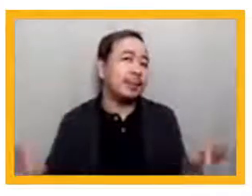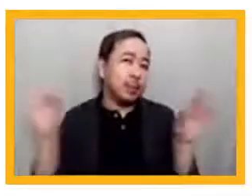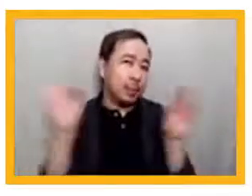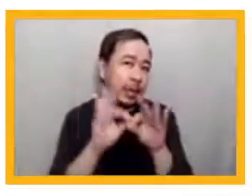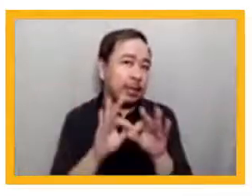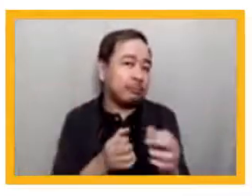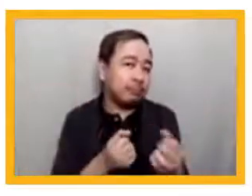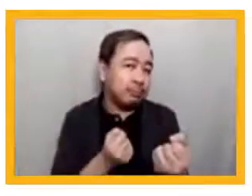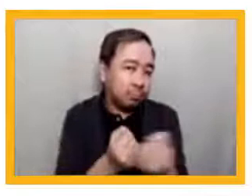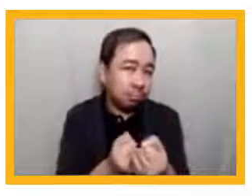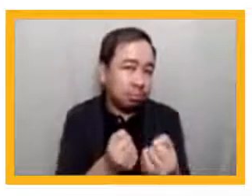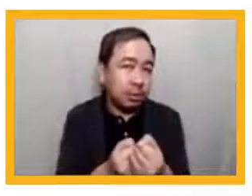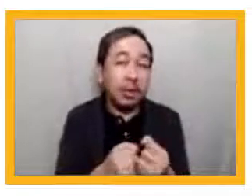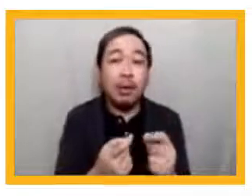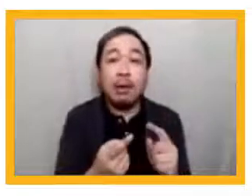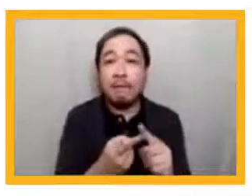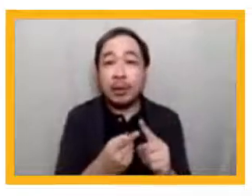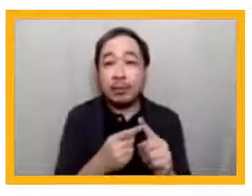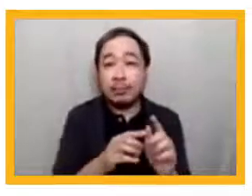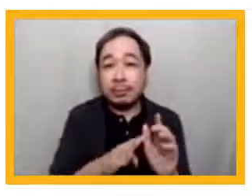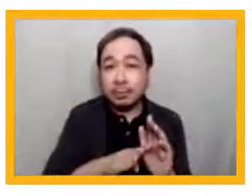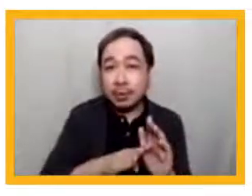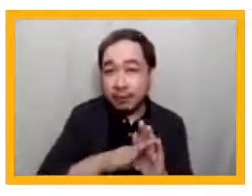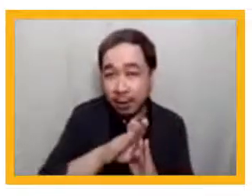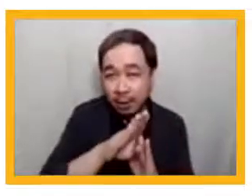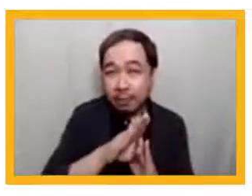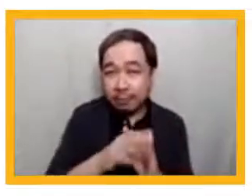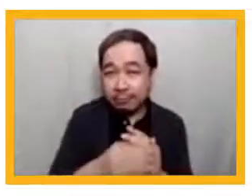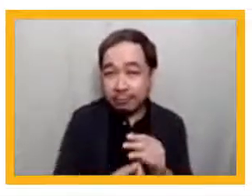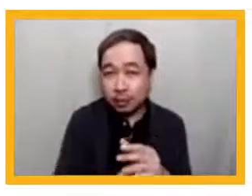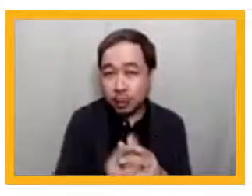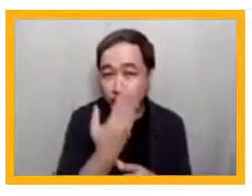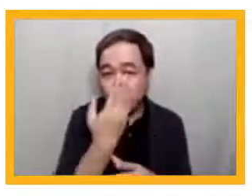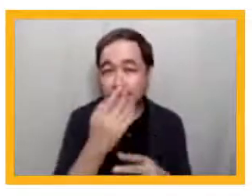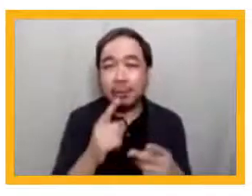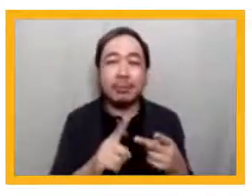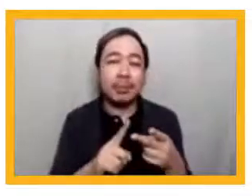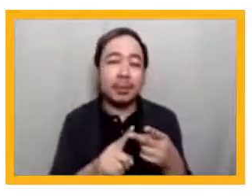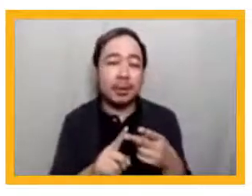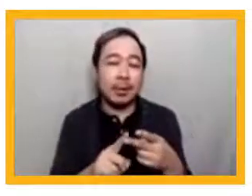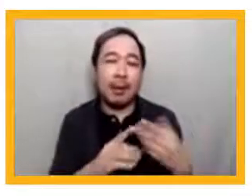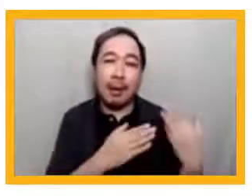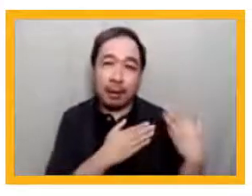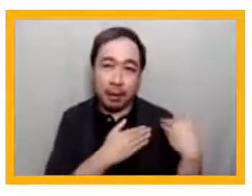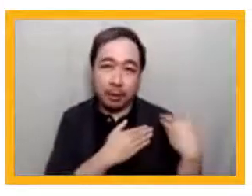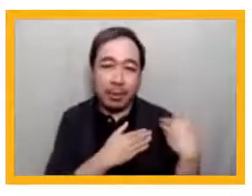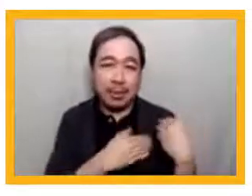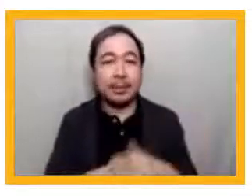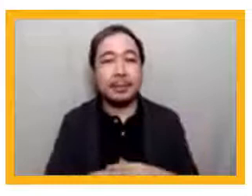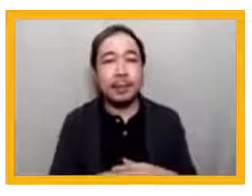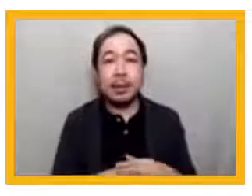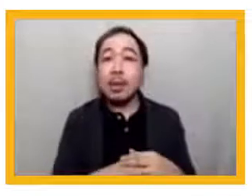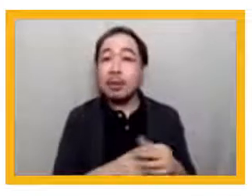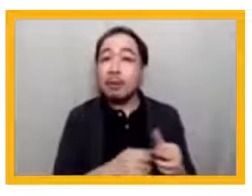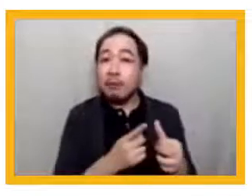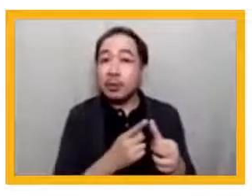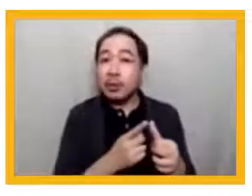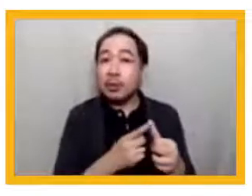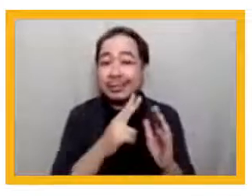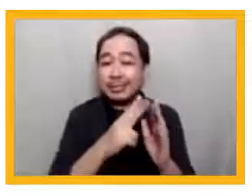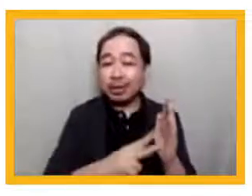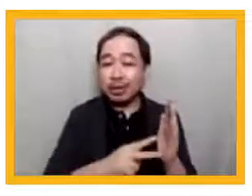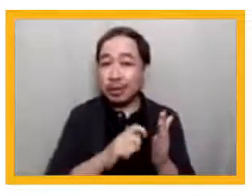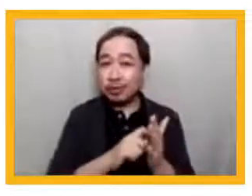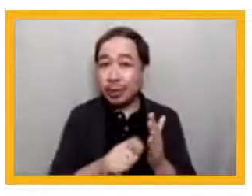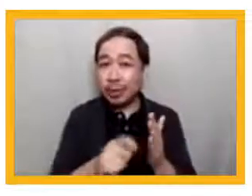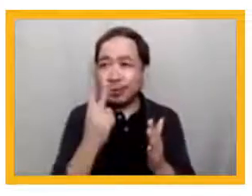Growth and accountability. I am pleased to share our results. In literacy, students showed improvement across all